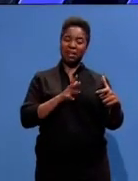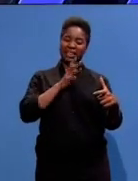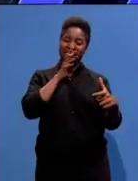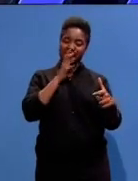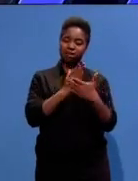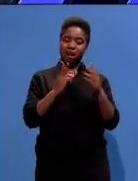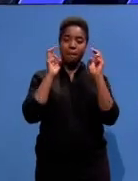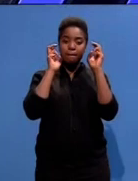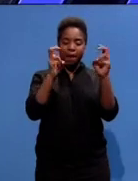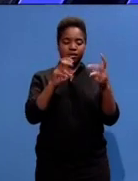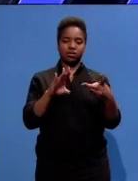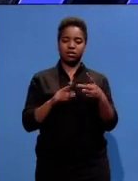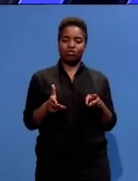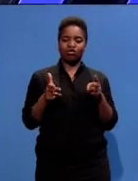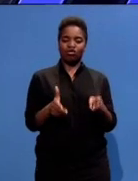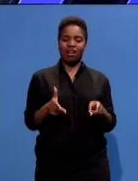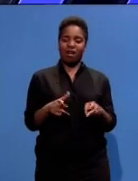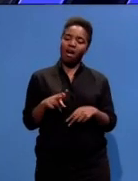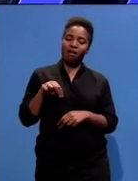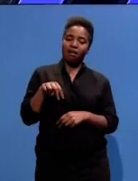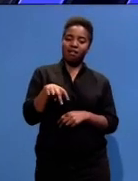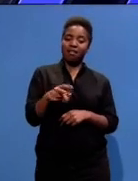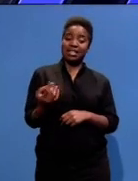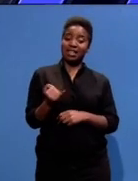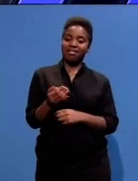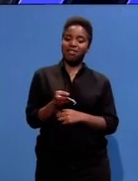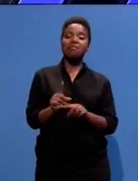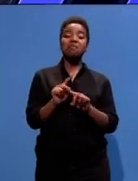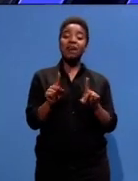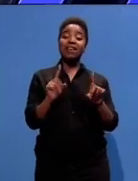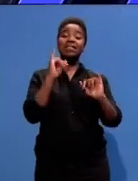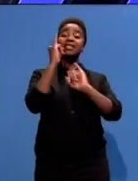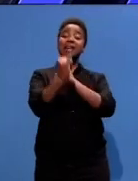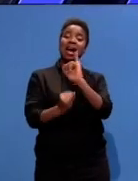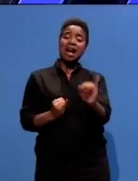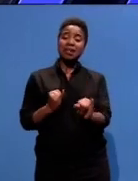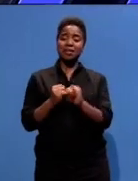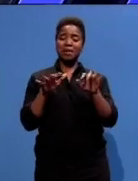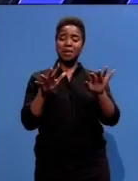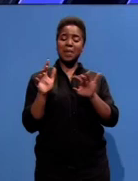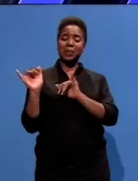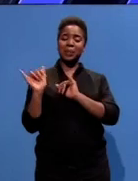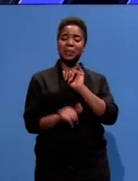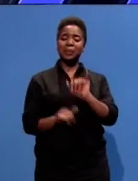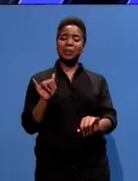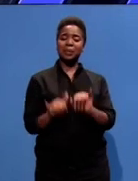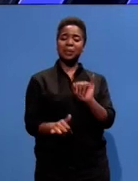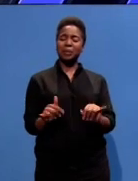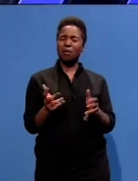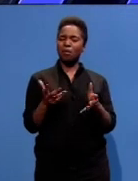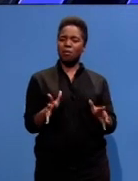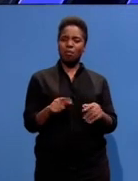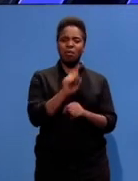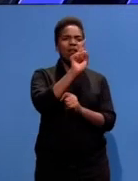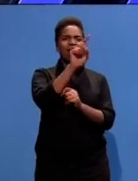foot or by bus or by train and are still there but it's also been an extraordinary day because we've been visited by dignitaries from all over